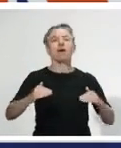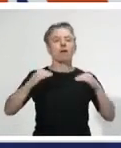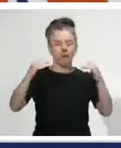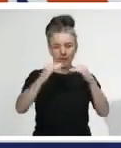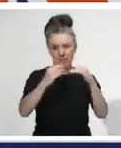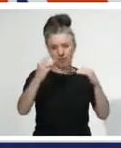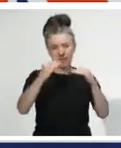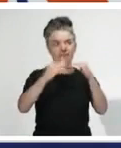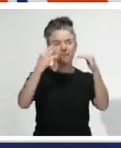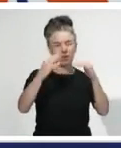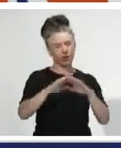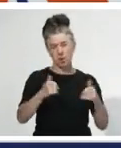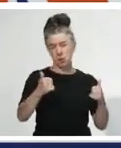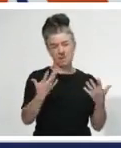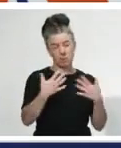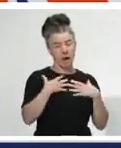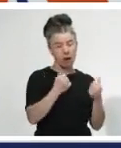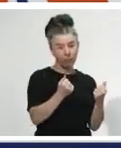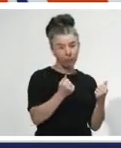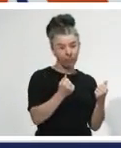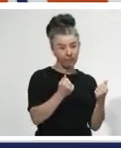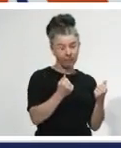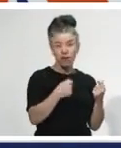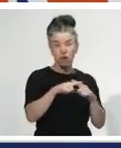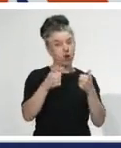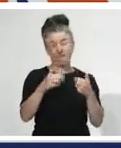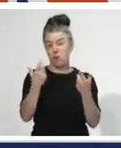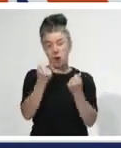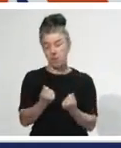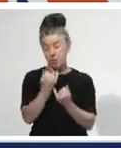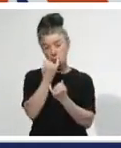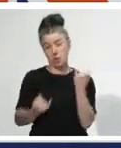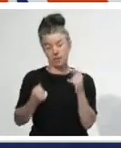bad for our health response but equally horrific for our economy.